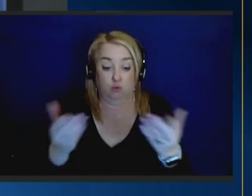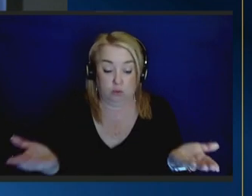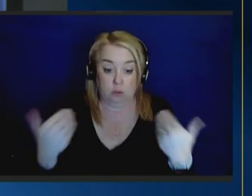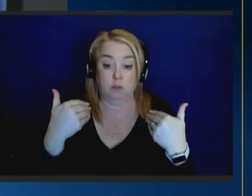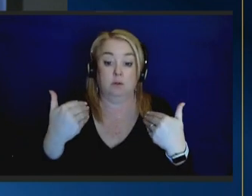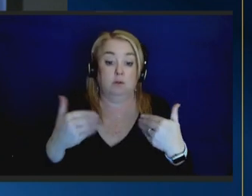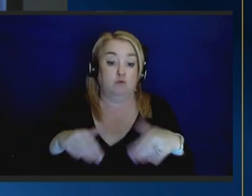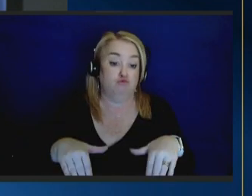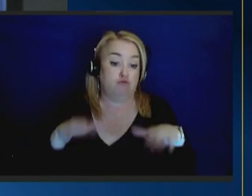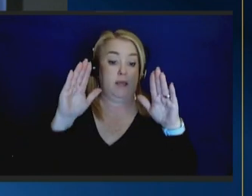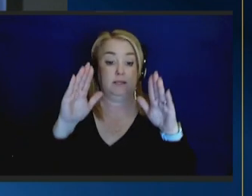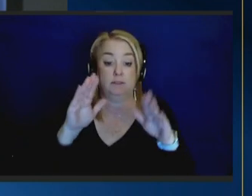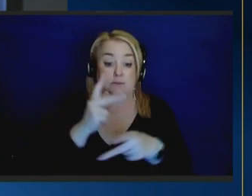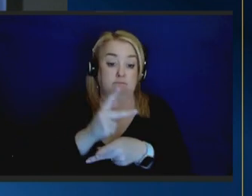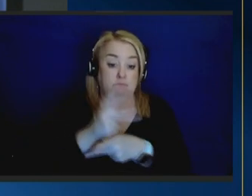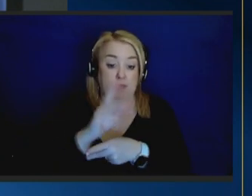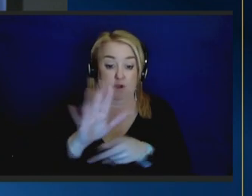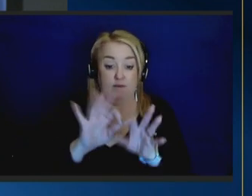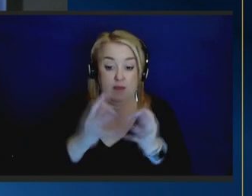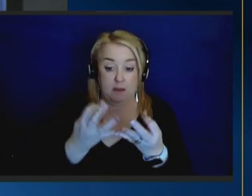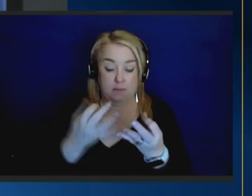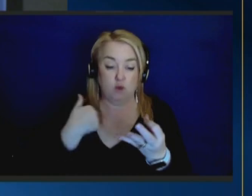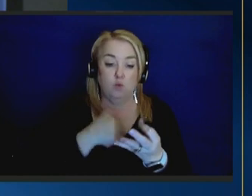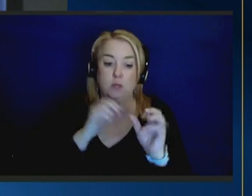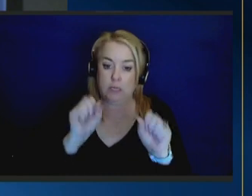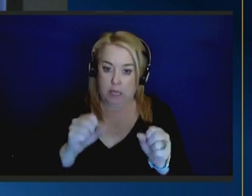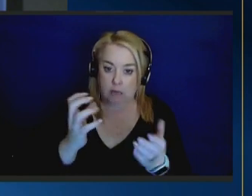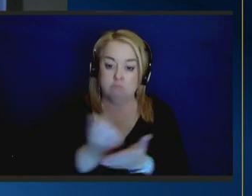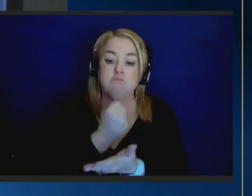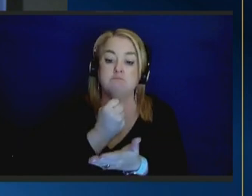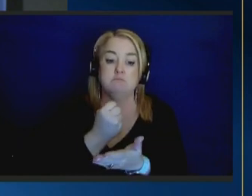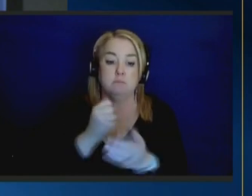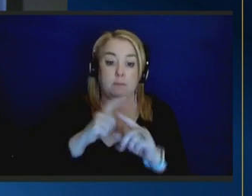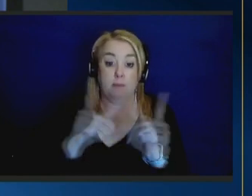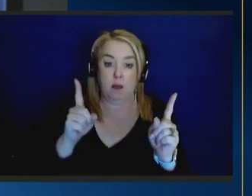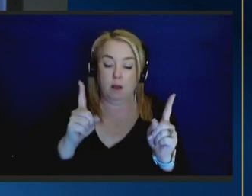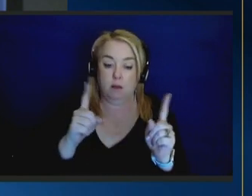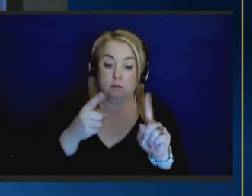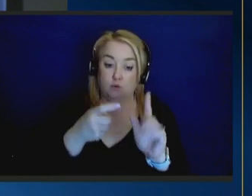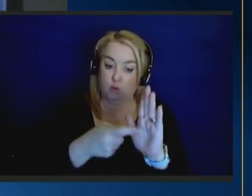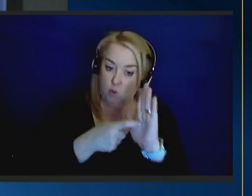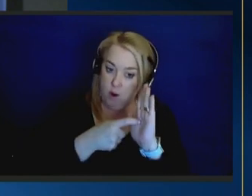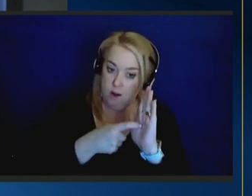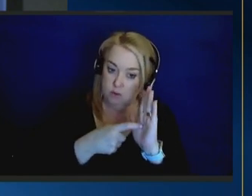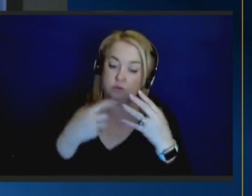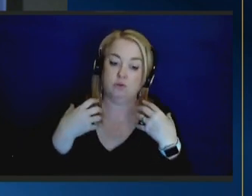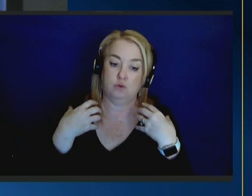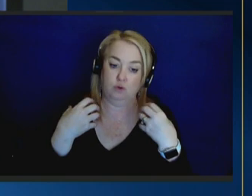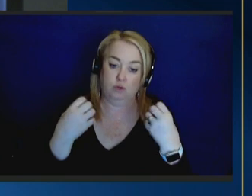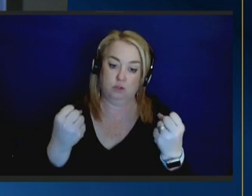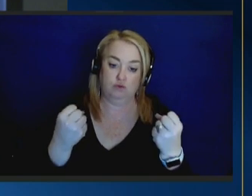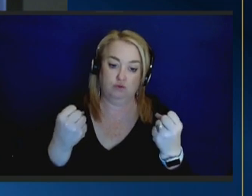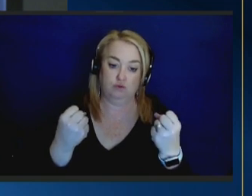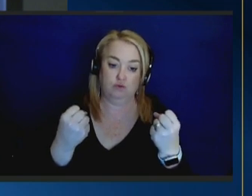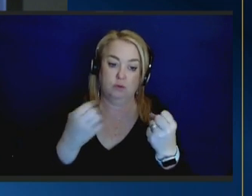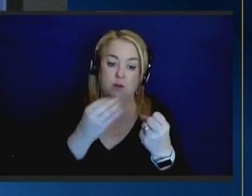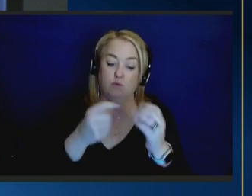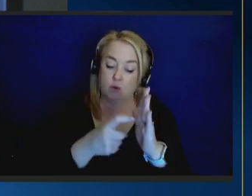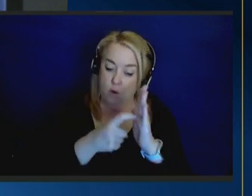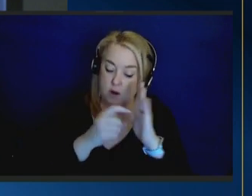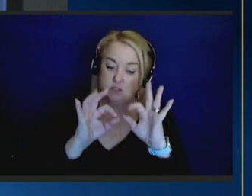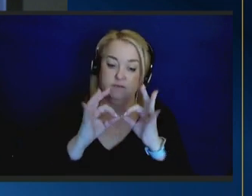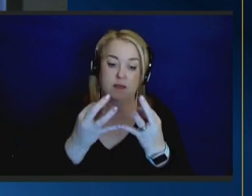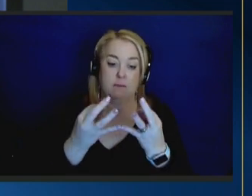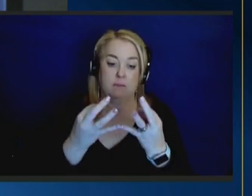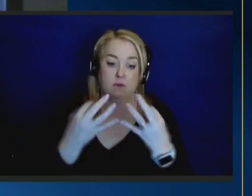family we can get this done but it does take courage it does take a family and it does